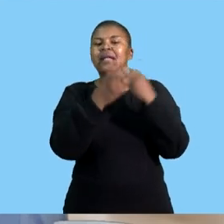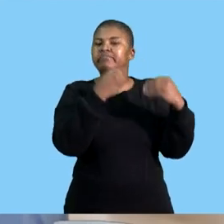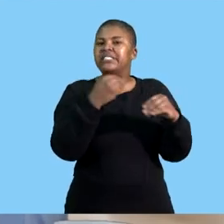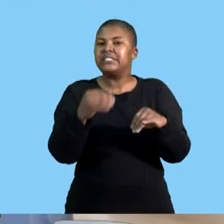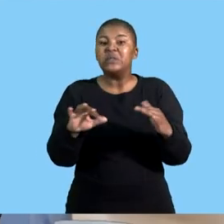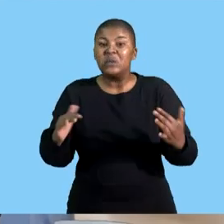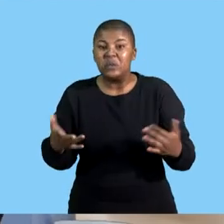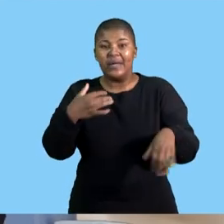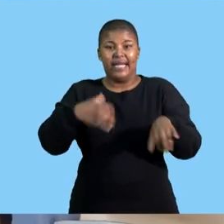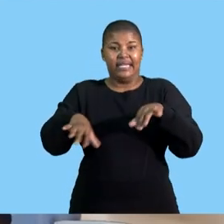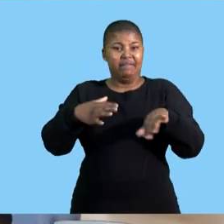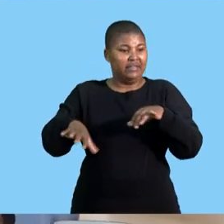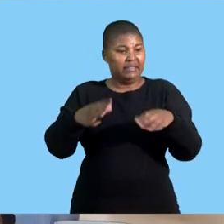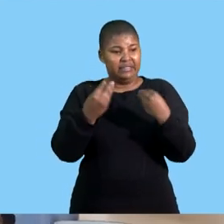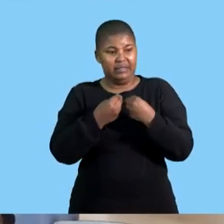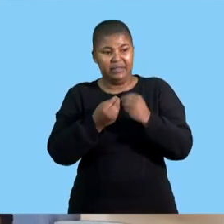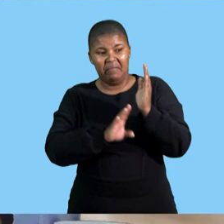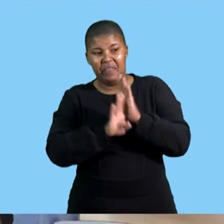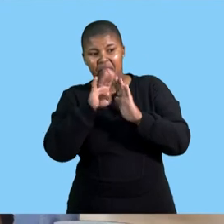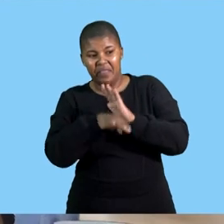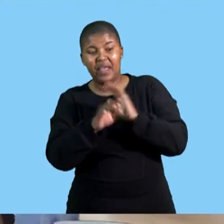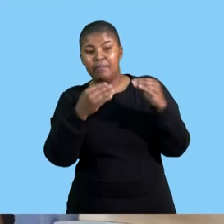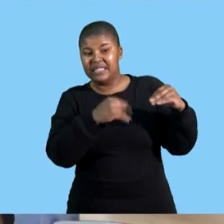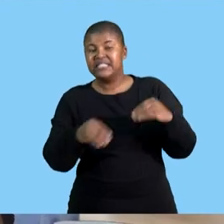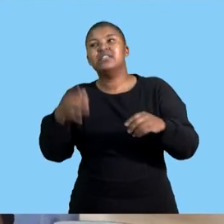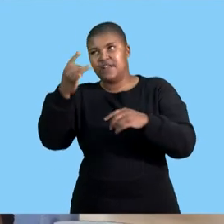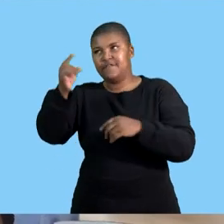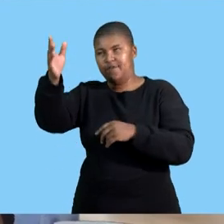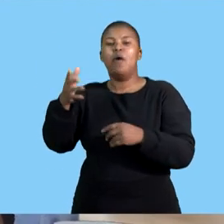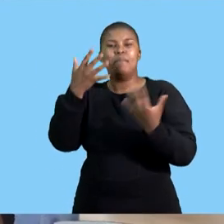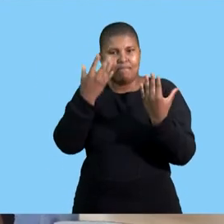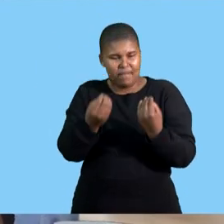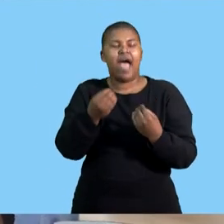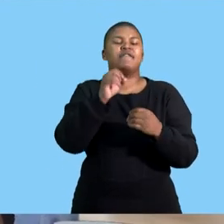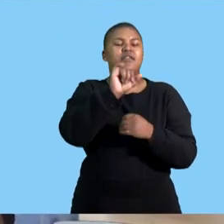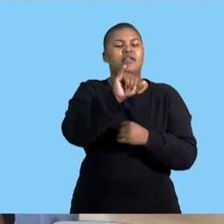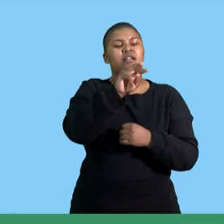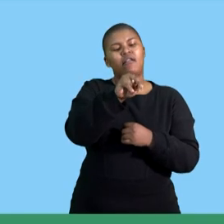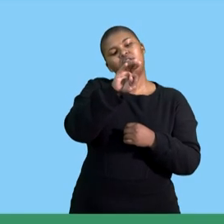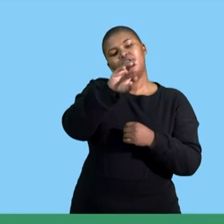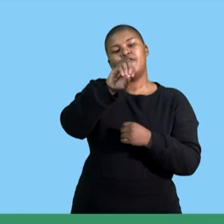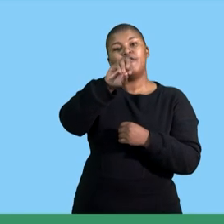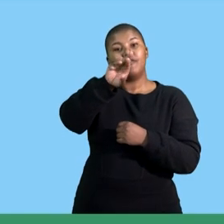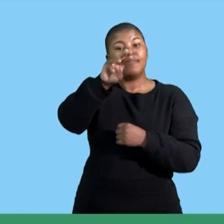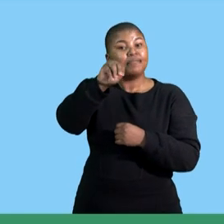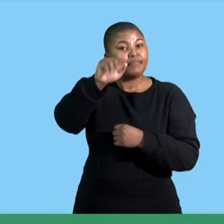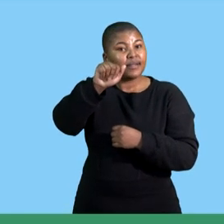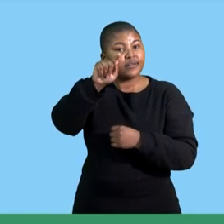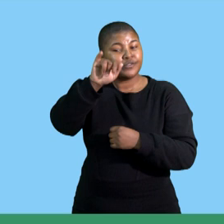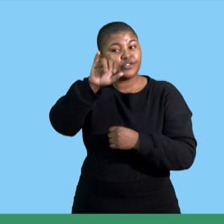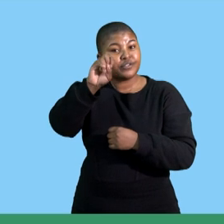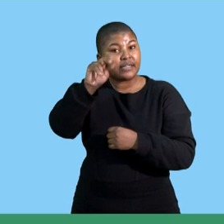activities that took place in the business so we have our informational report then we have